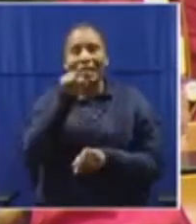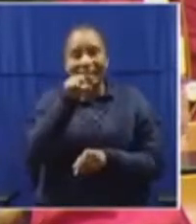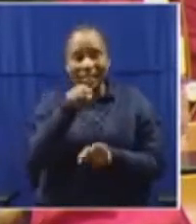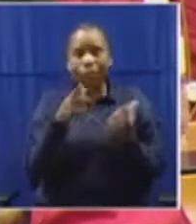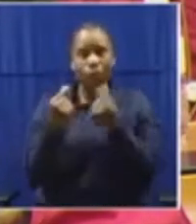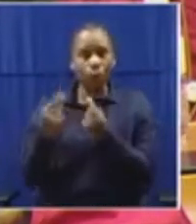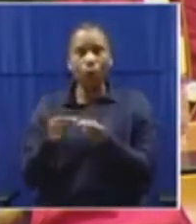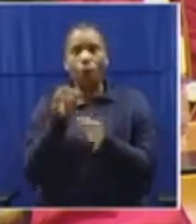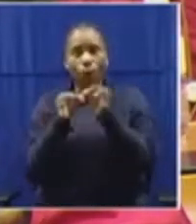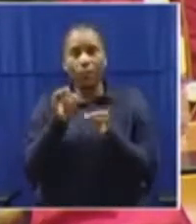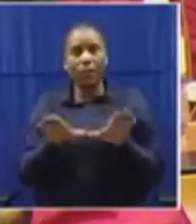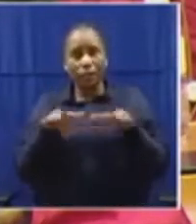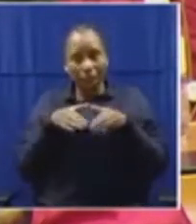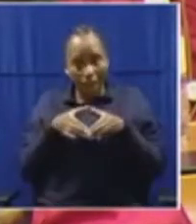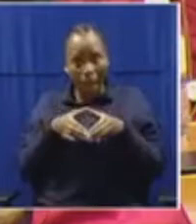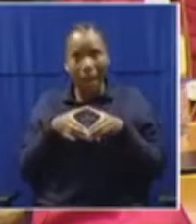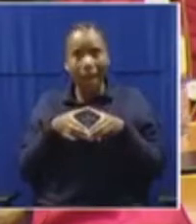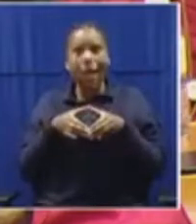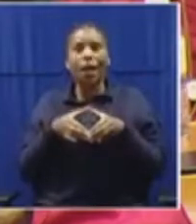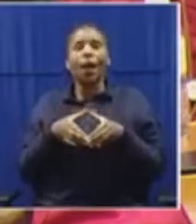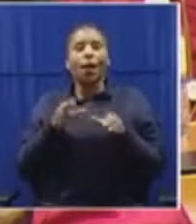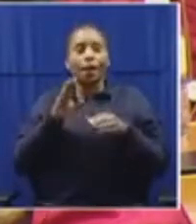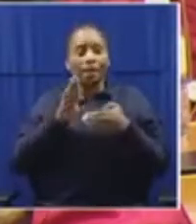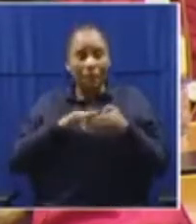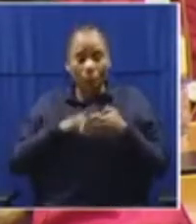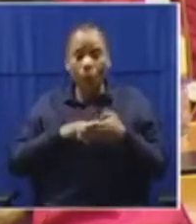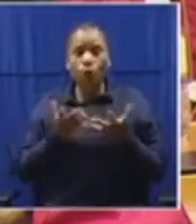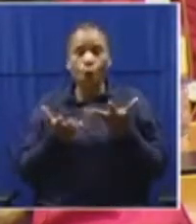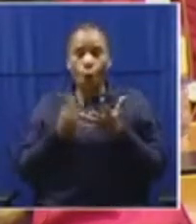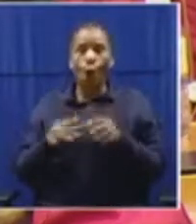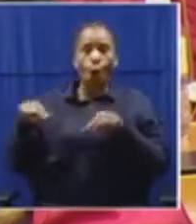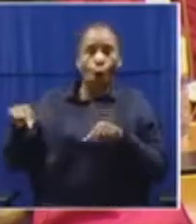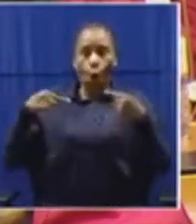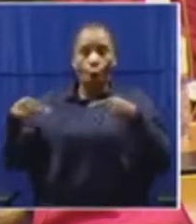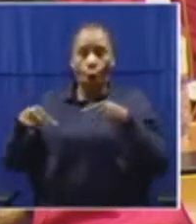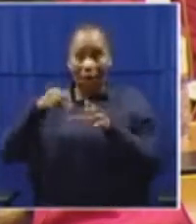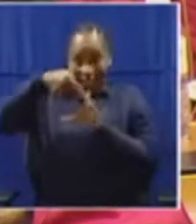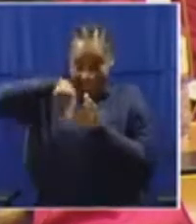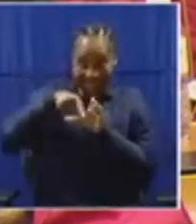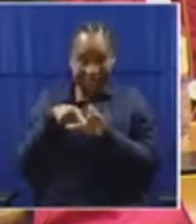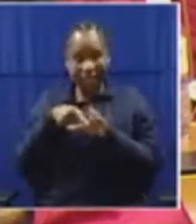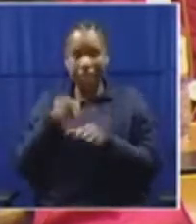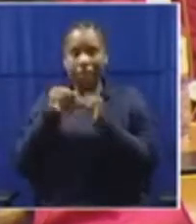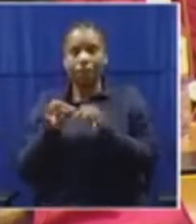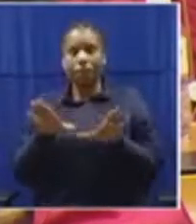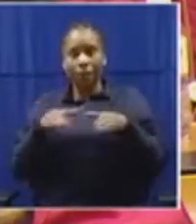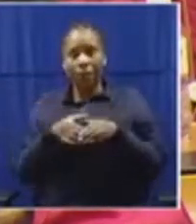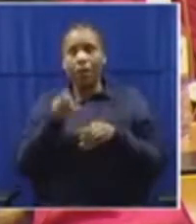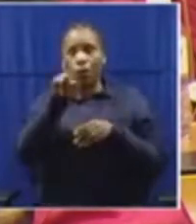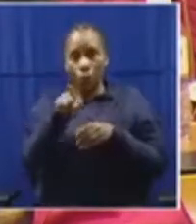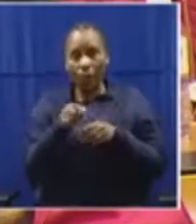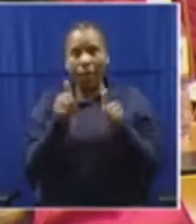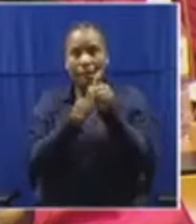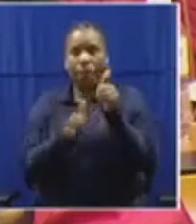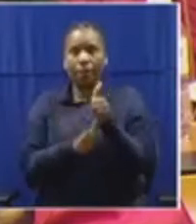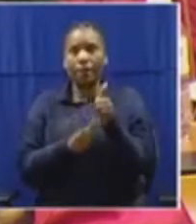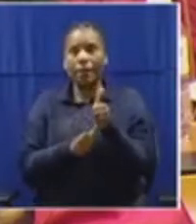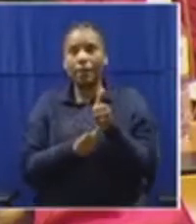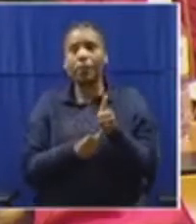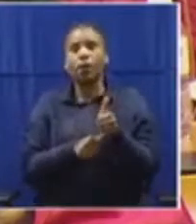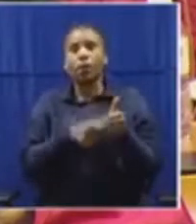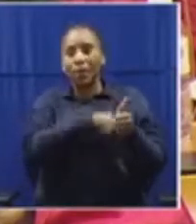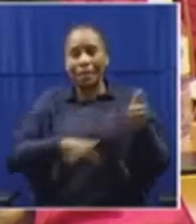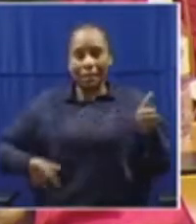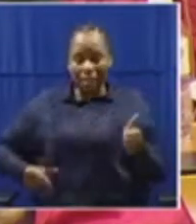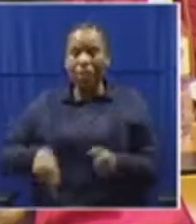political party people or contest in the party, you were the deputy president, you are the president,